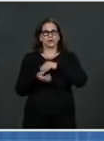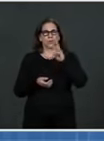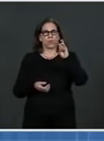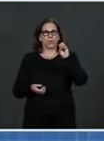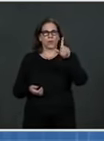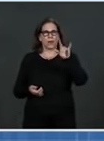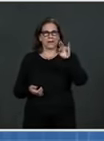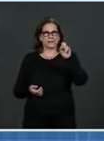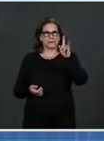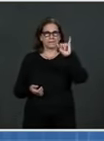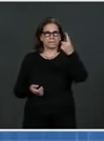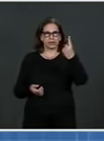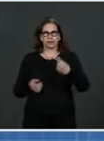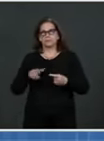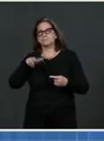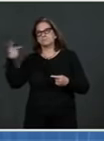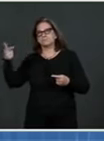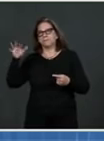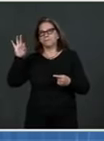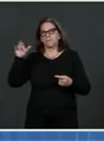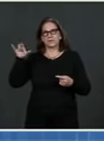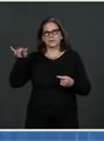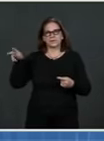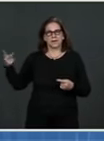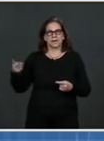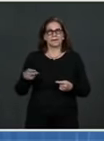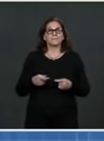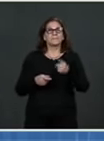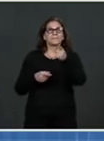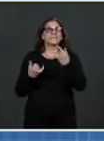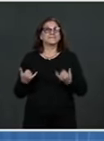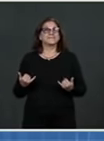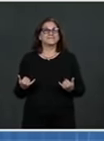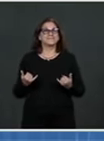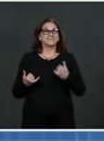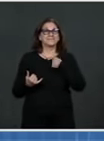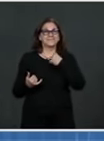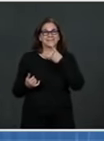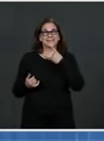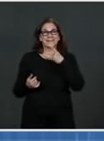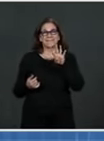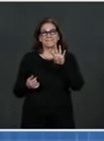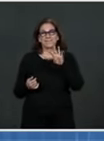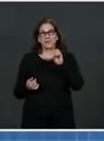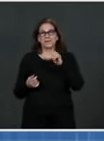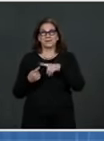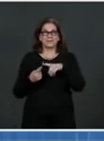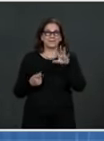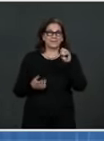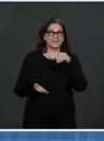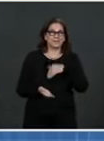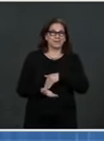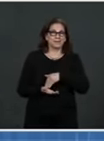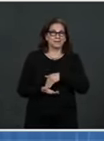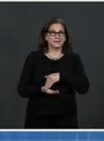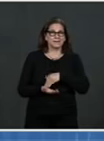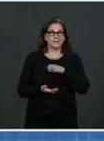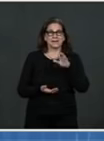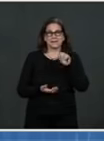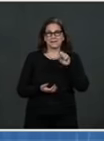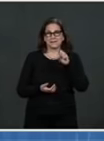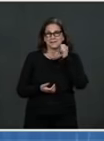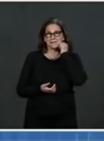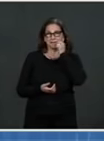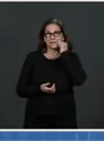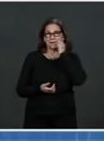When we were stagnating at around 40 to 50,000 cases a day for a couple of weeks there. We didn't see trends going down